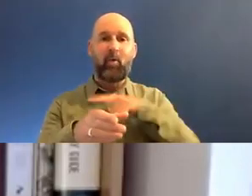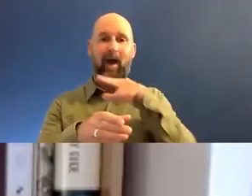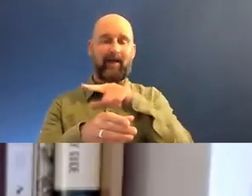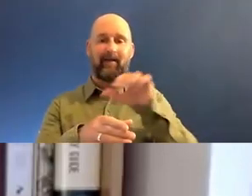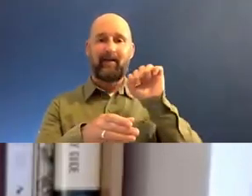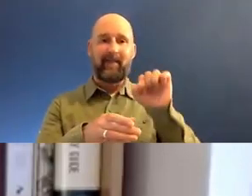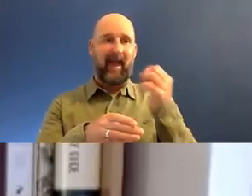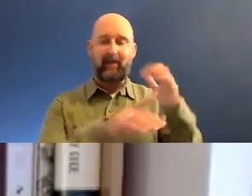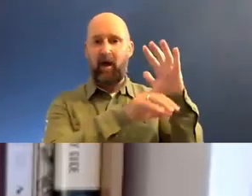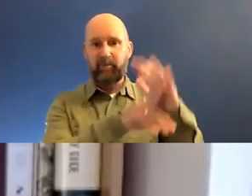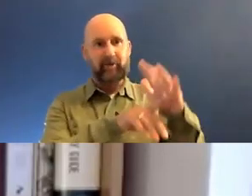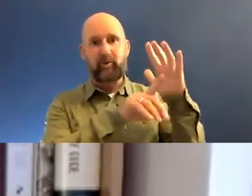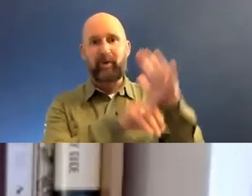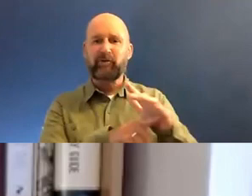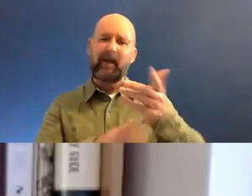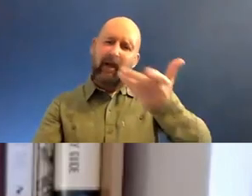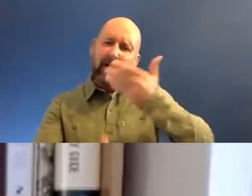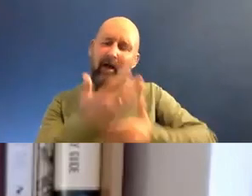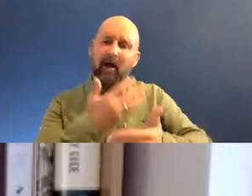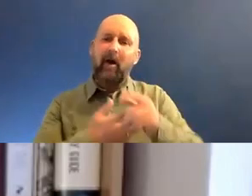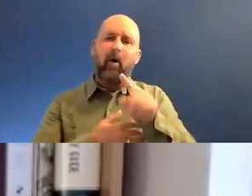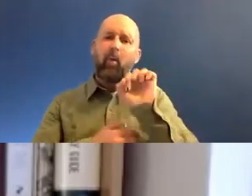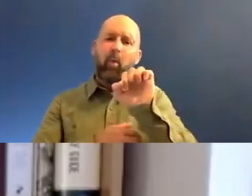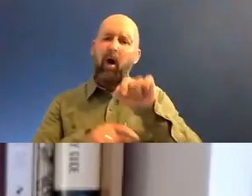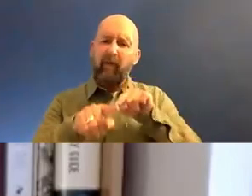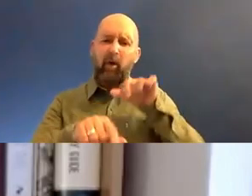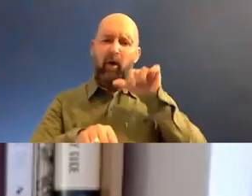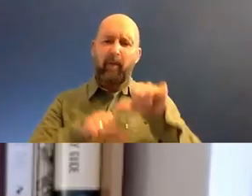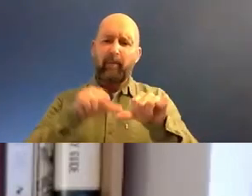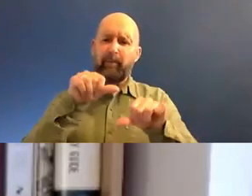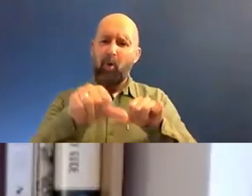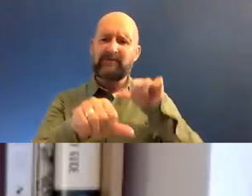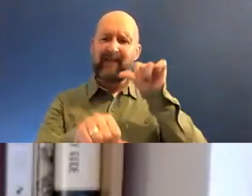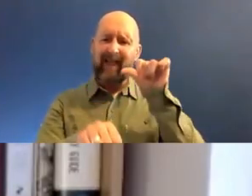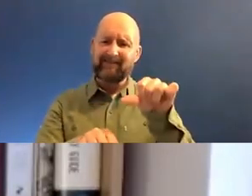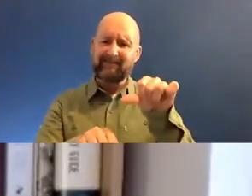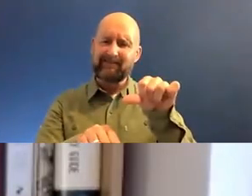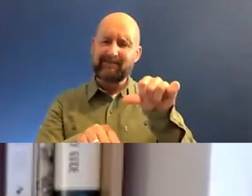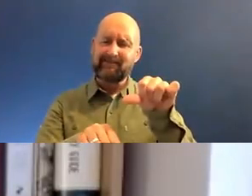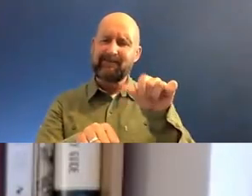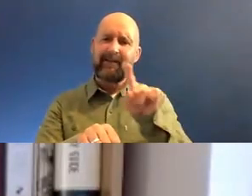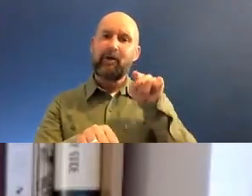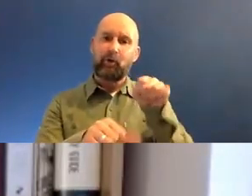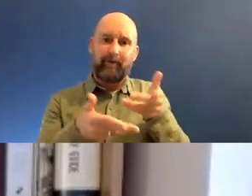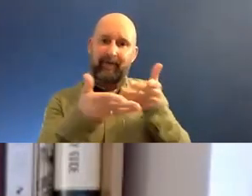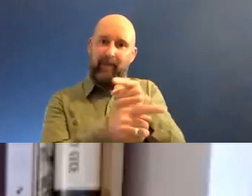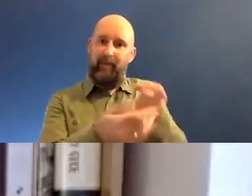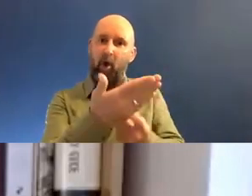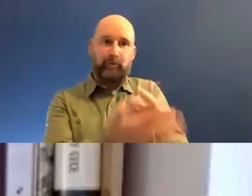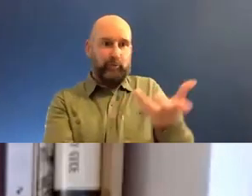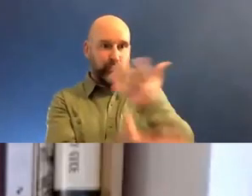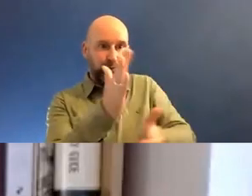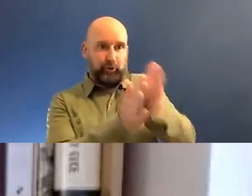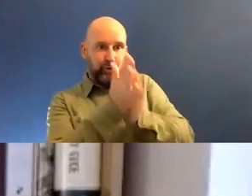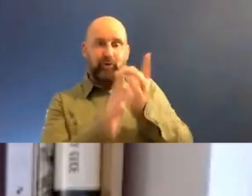potentially faces. Would you say a little bit about the process you've used in order to allow those people to speak and the ideas to be